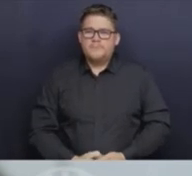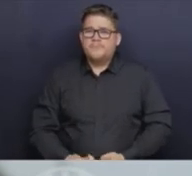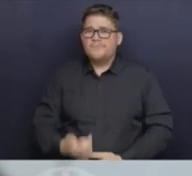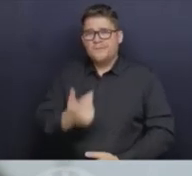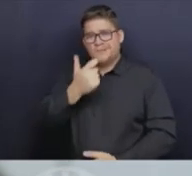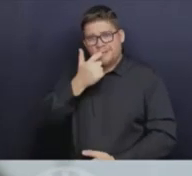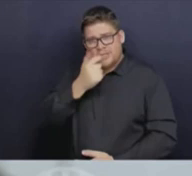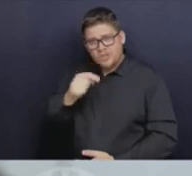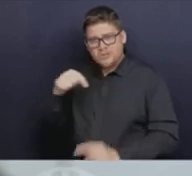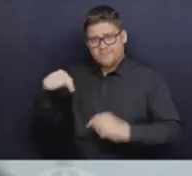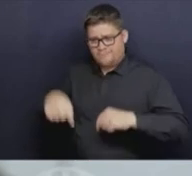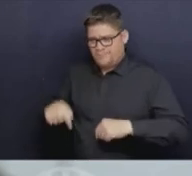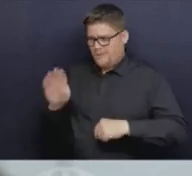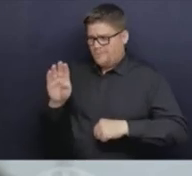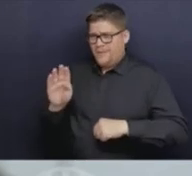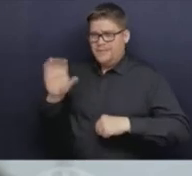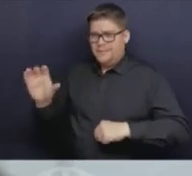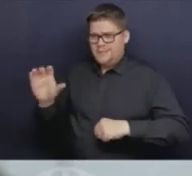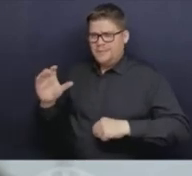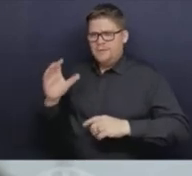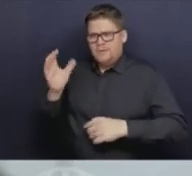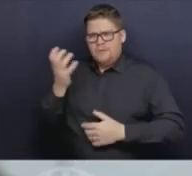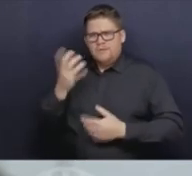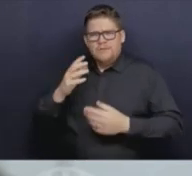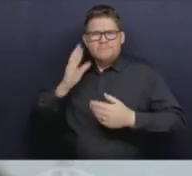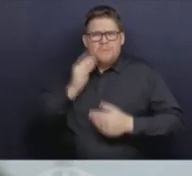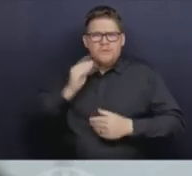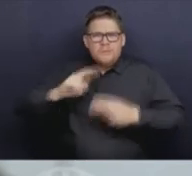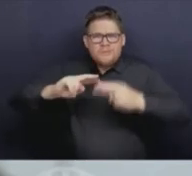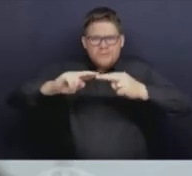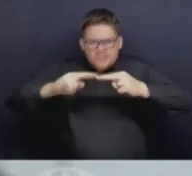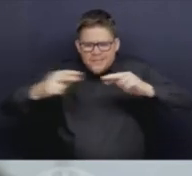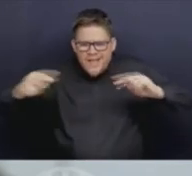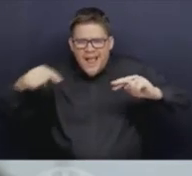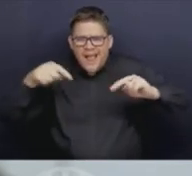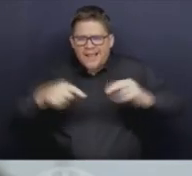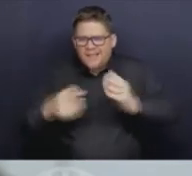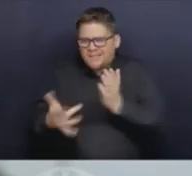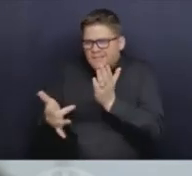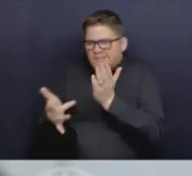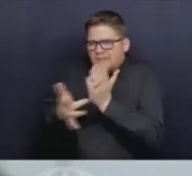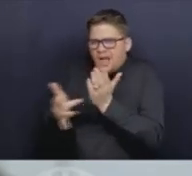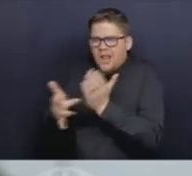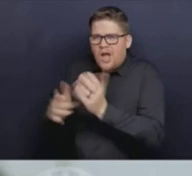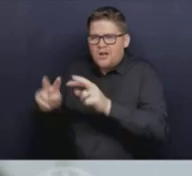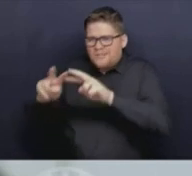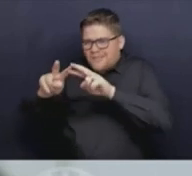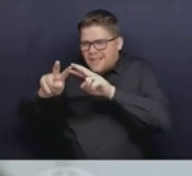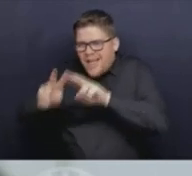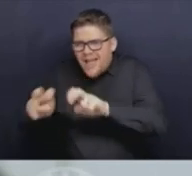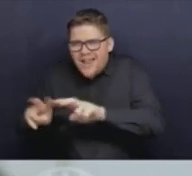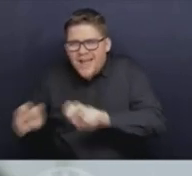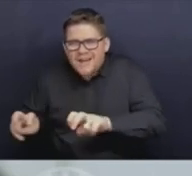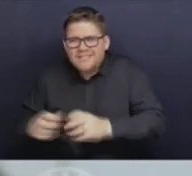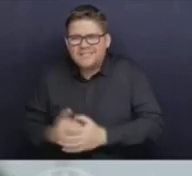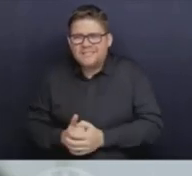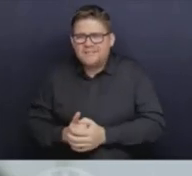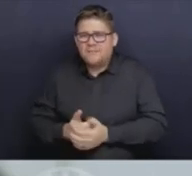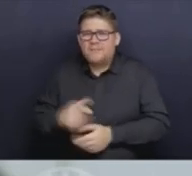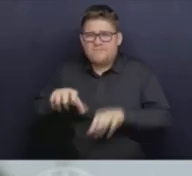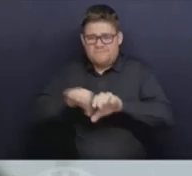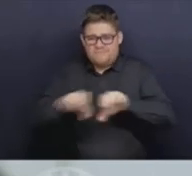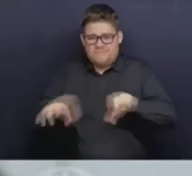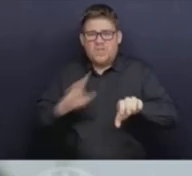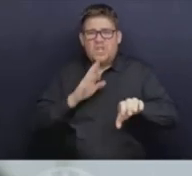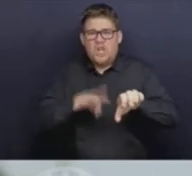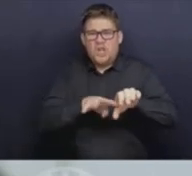in whole genome sequencing and the techniques of of looking at wastewater. We're working to validate whole genome sequencing